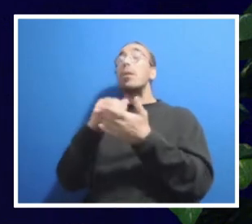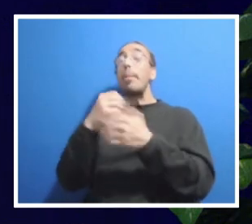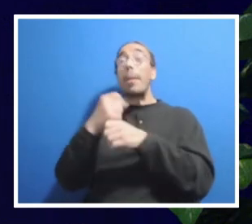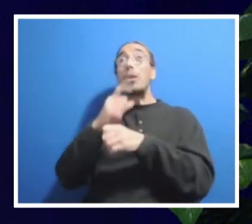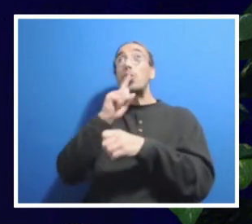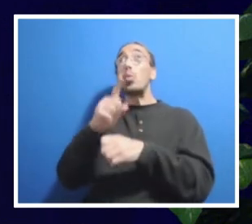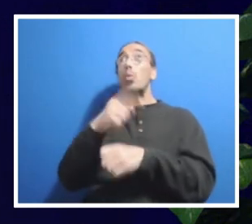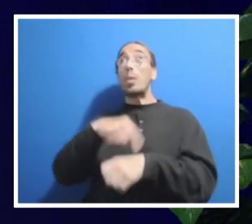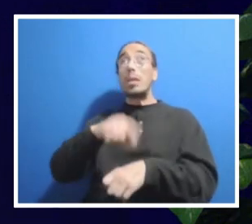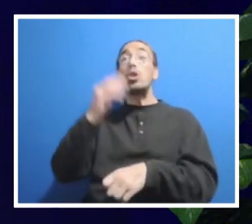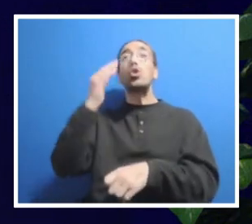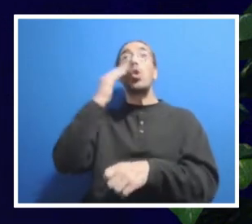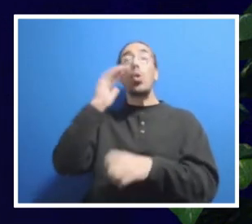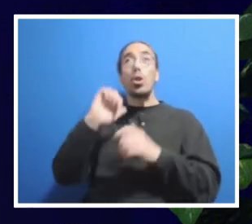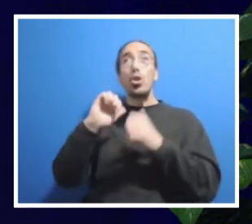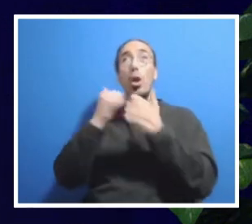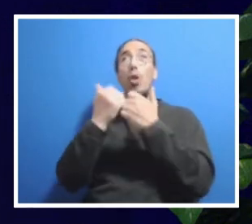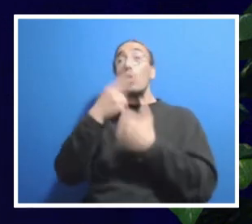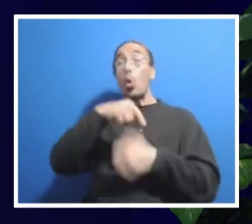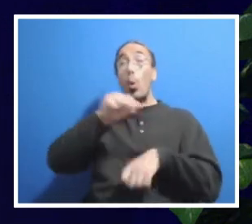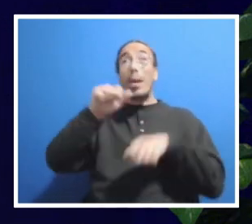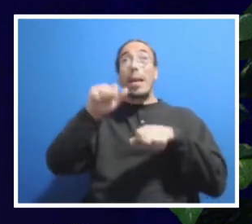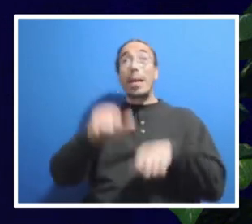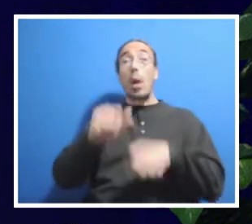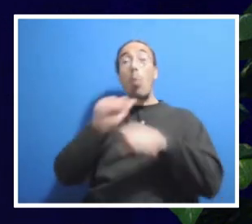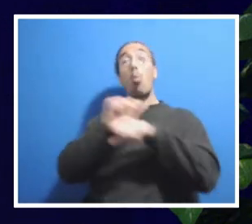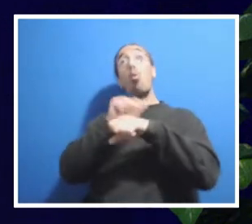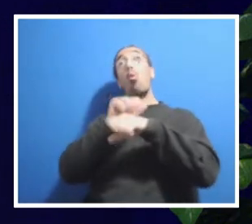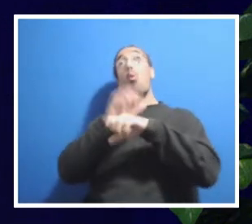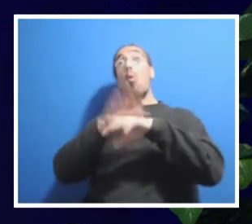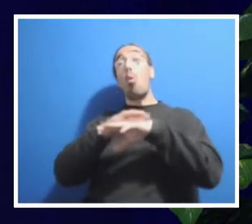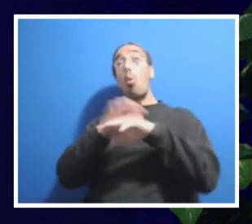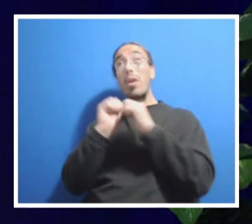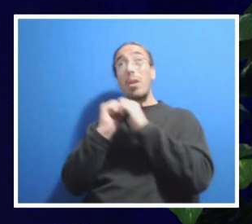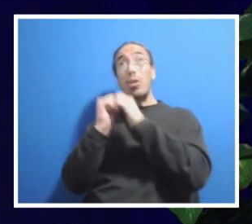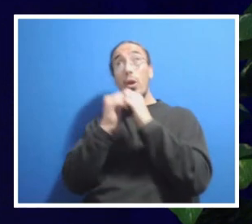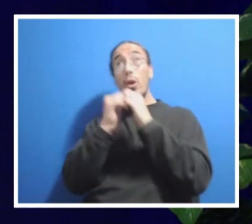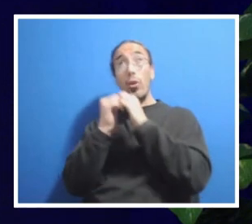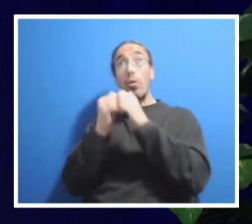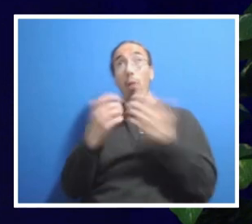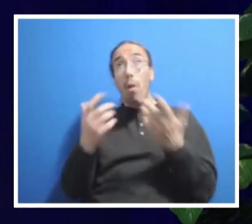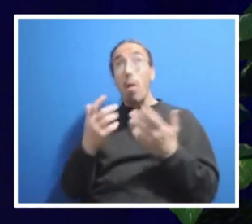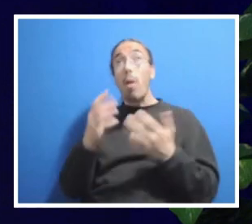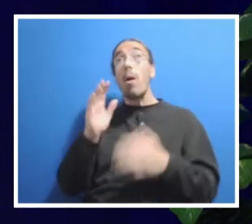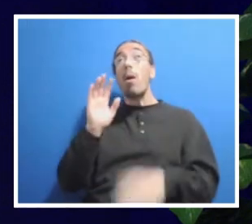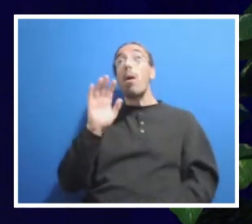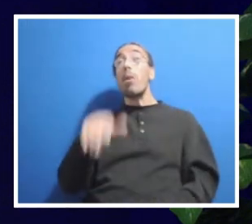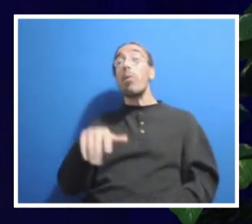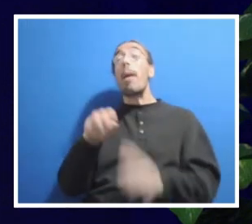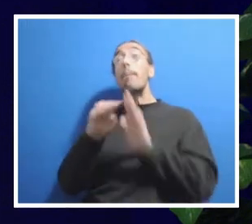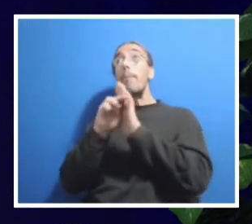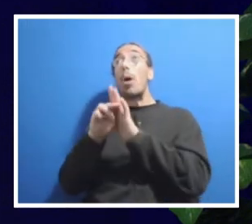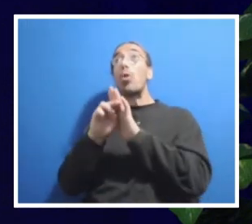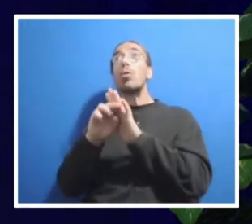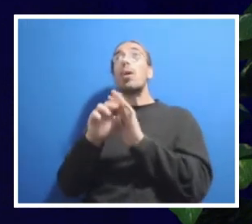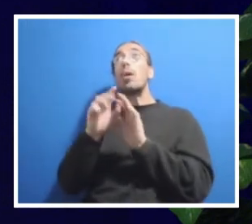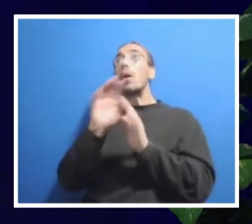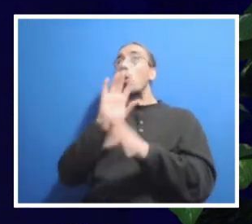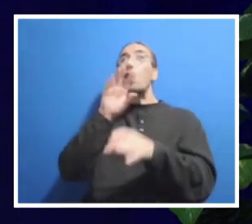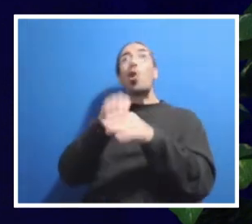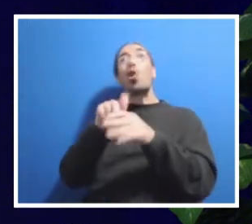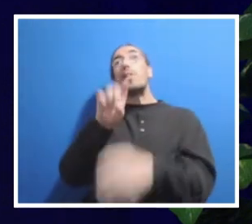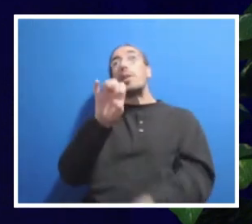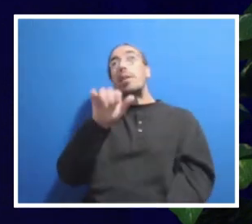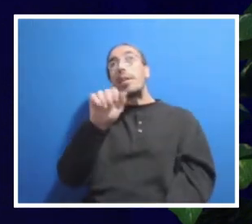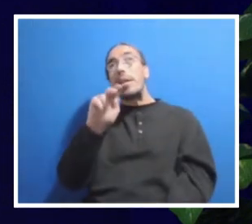us so that we can all work on it together. The budget allocation model work group includes deans and a chancellor and